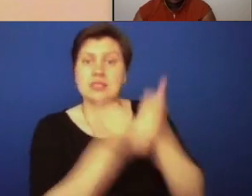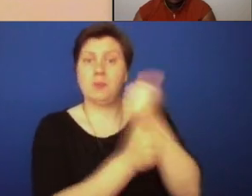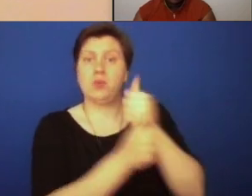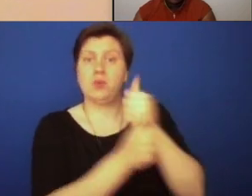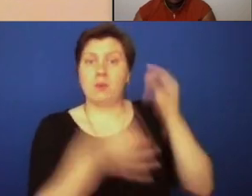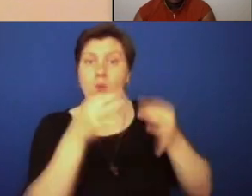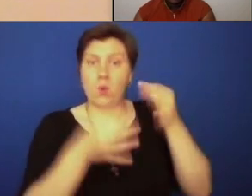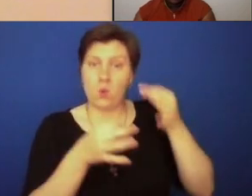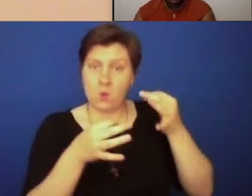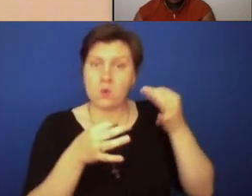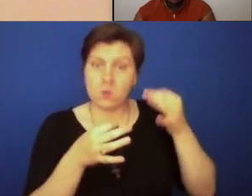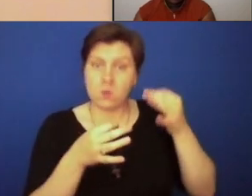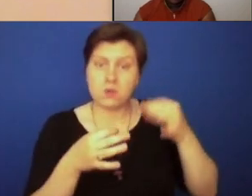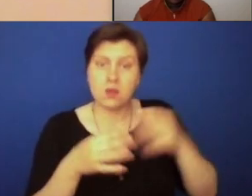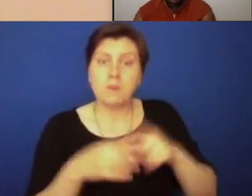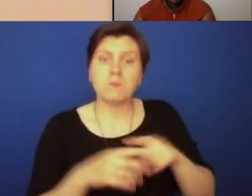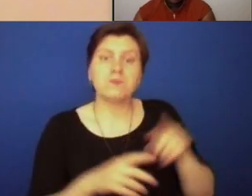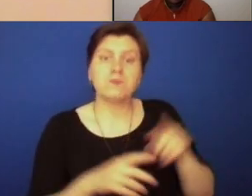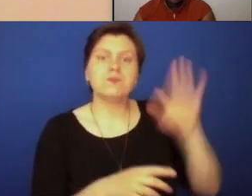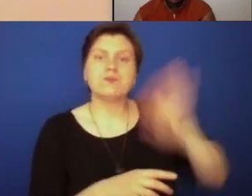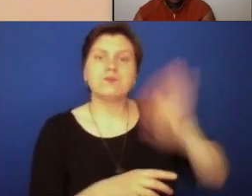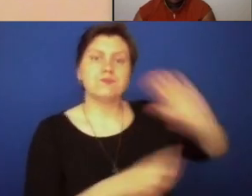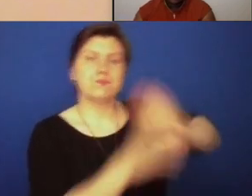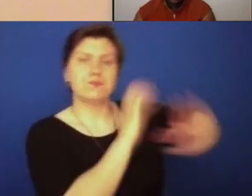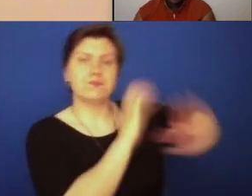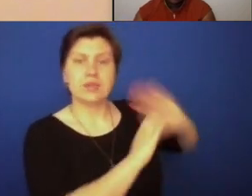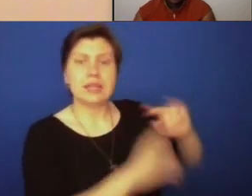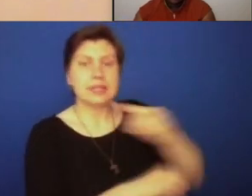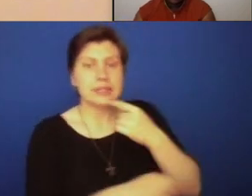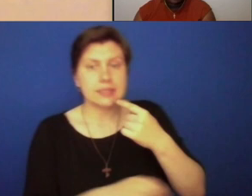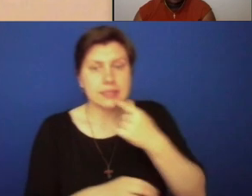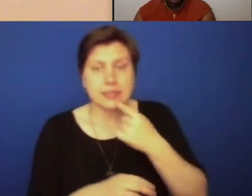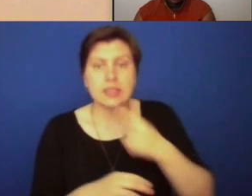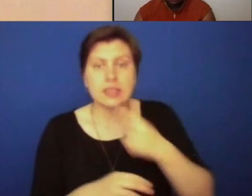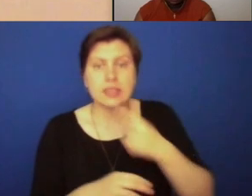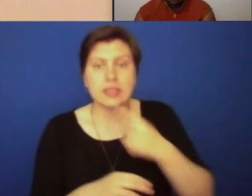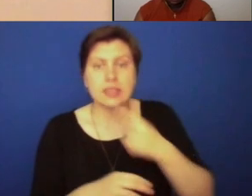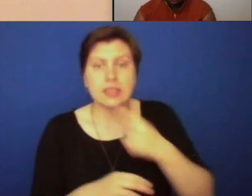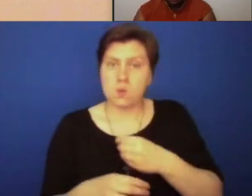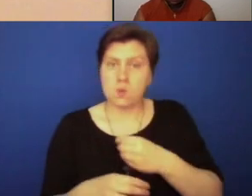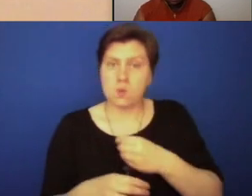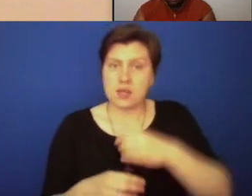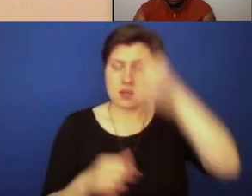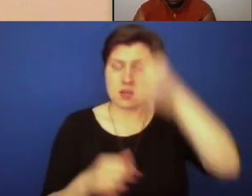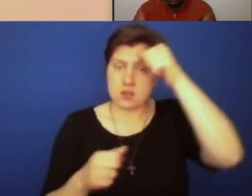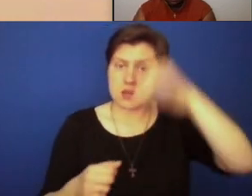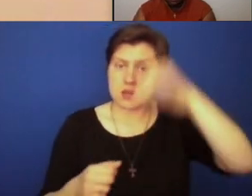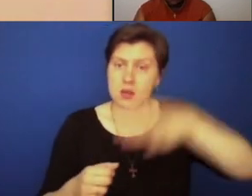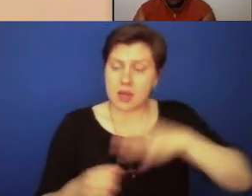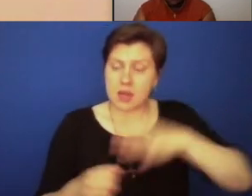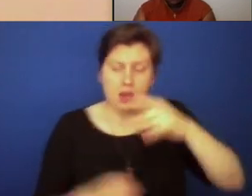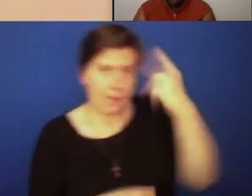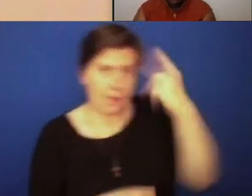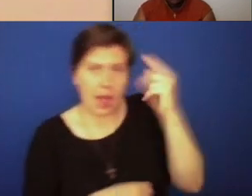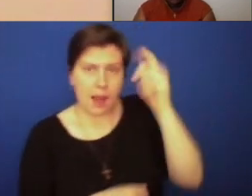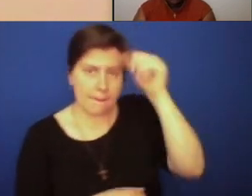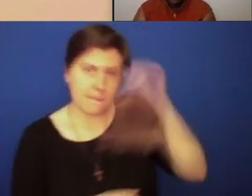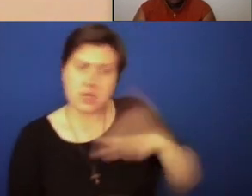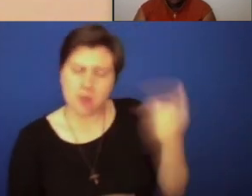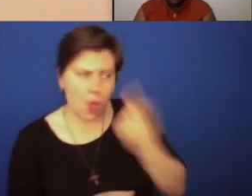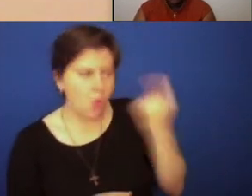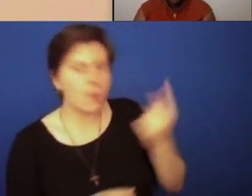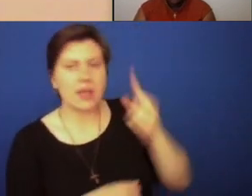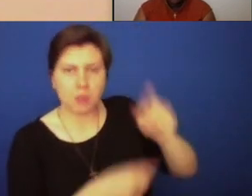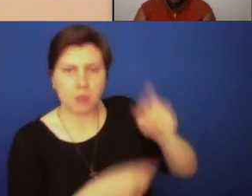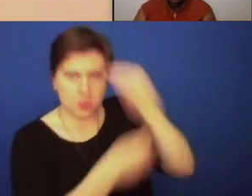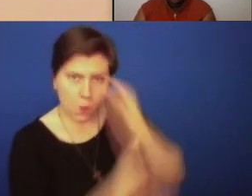declared in 1857 that Black people, quote, had no rights which the white man was bound to respect, while denying the freedom petitions of Dredd and